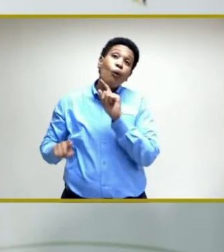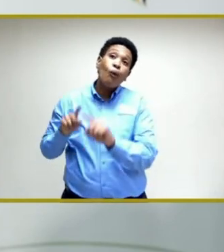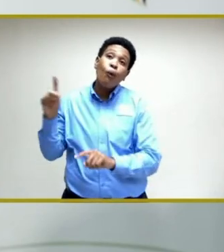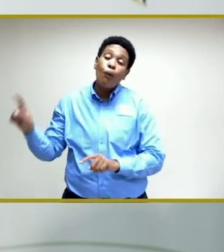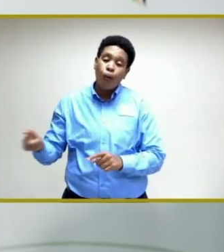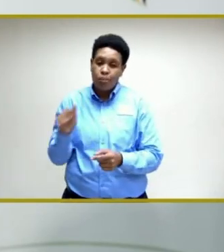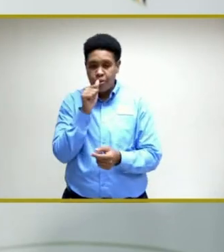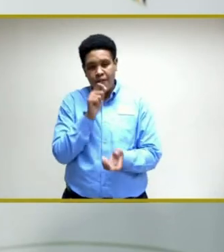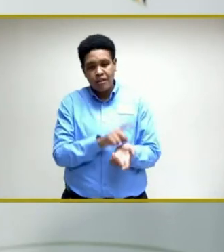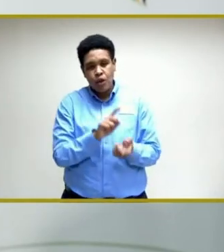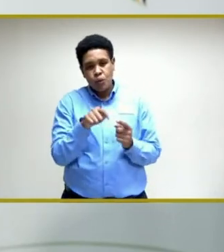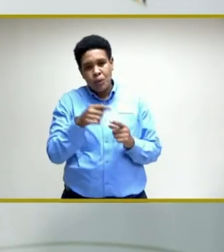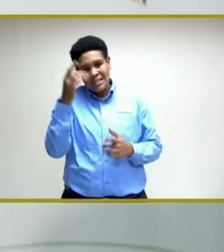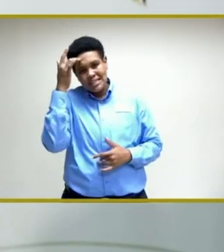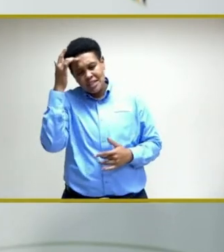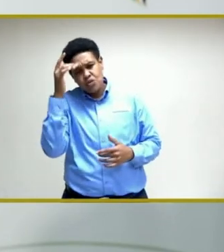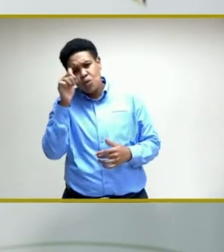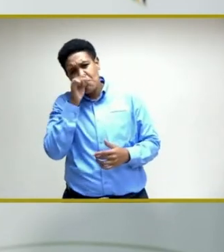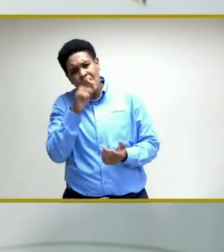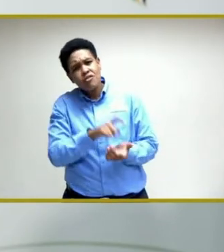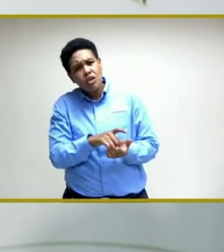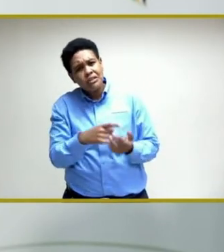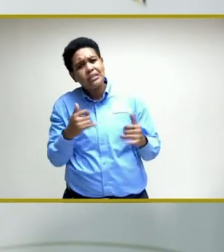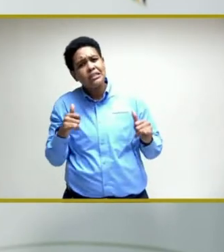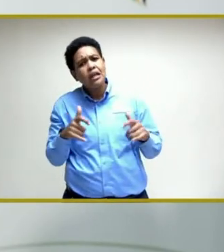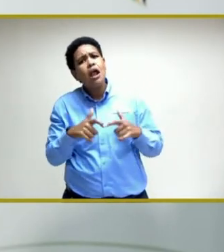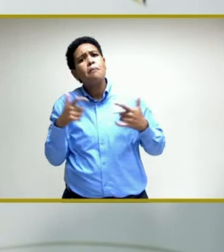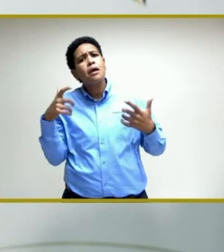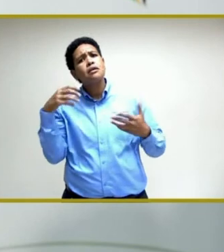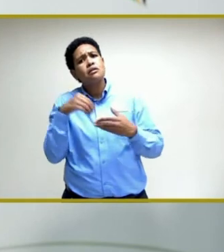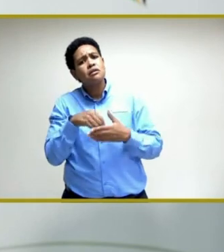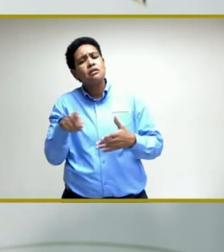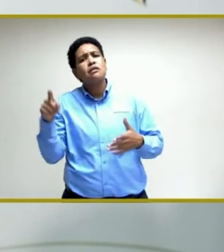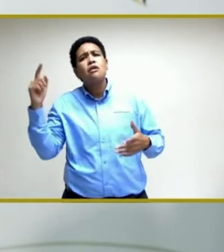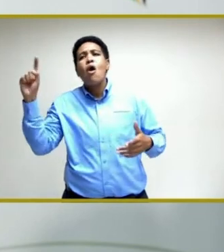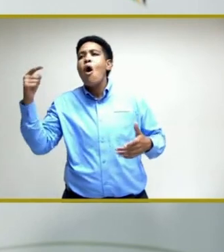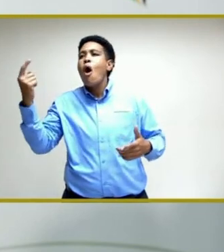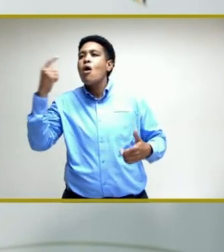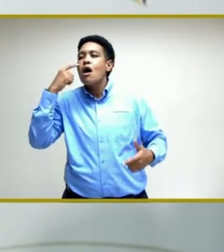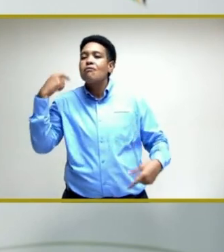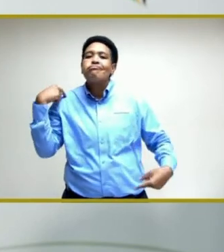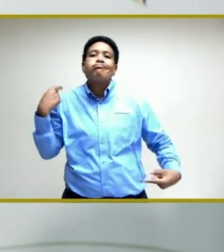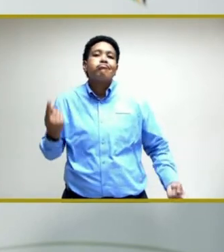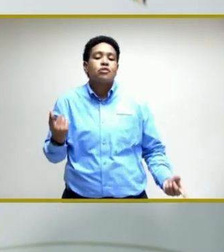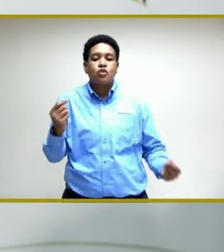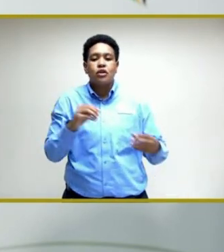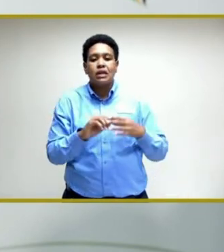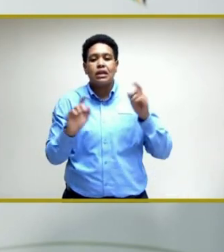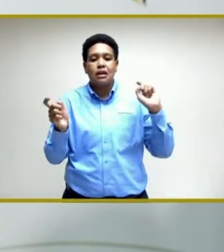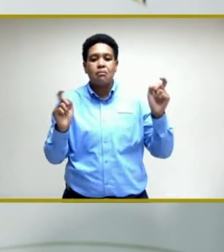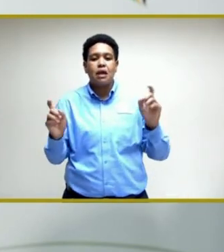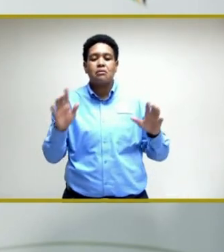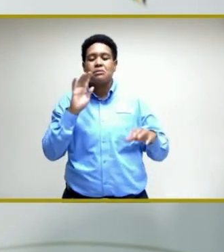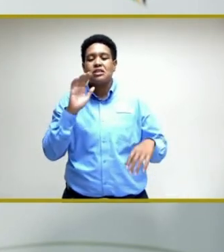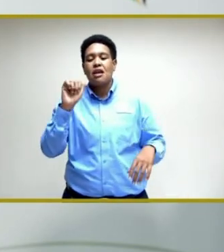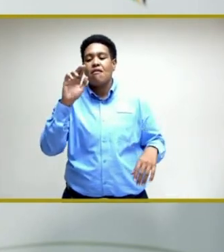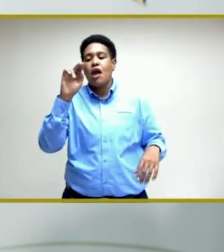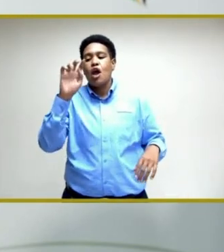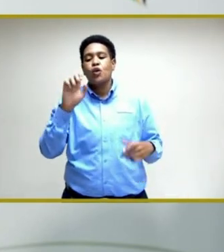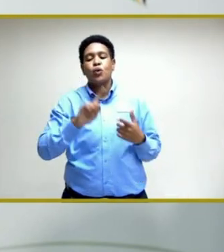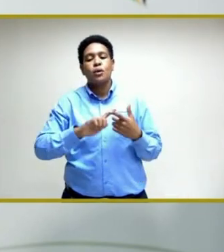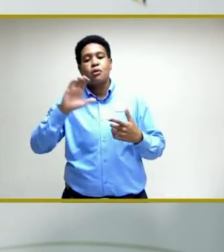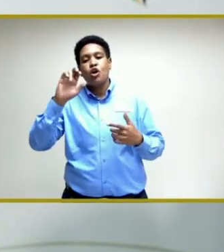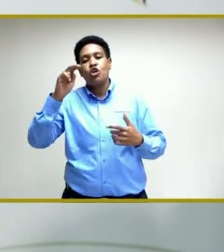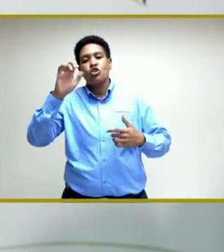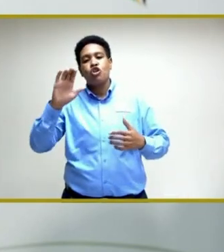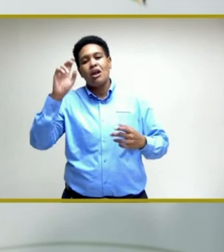sector physicians continue to play a major part as they have always done in the management of acute and chronic